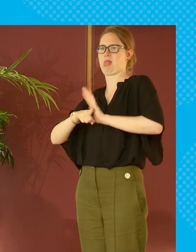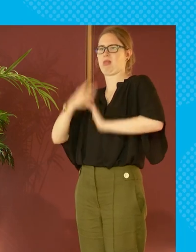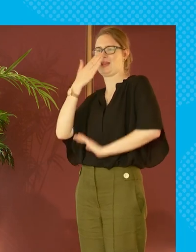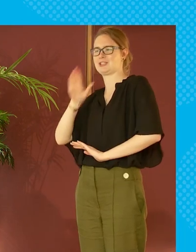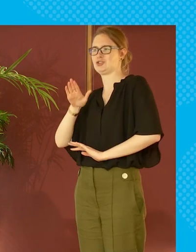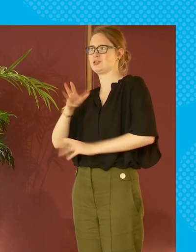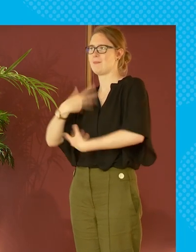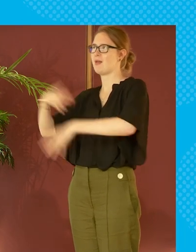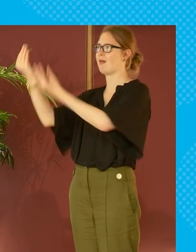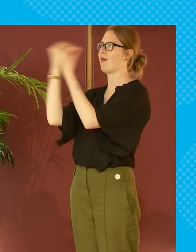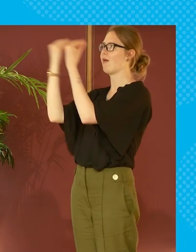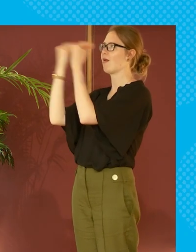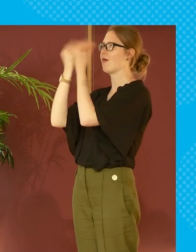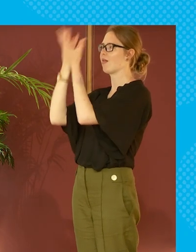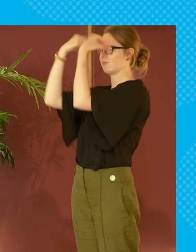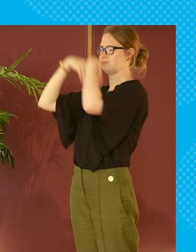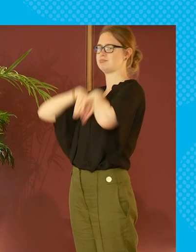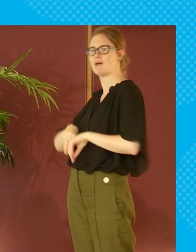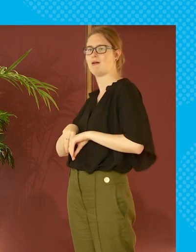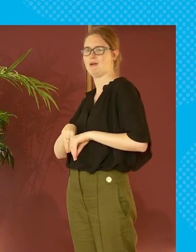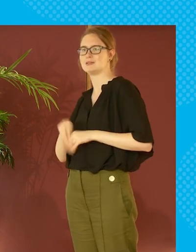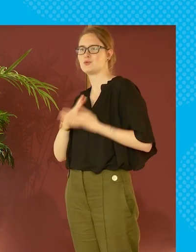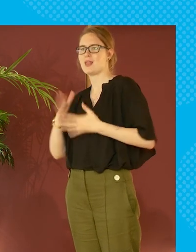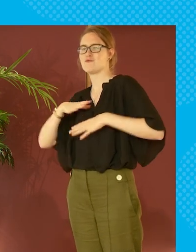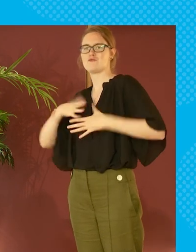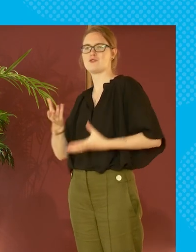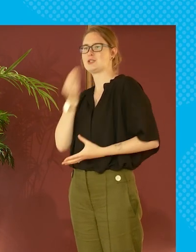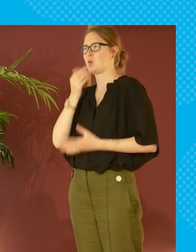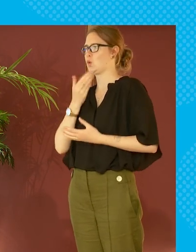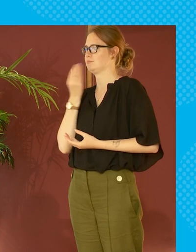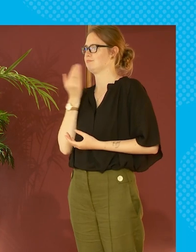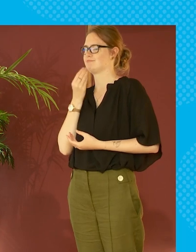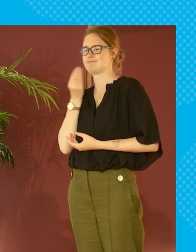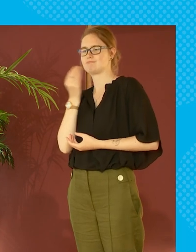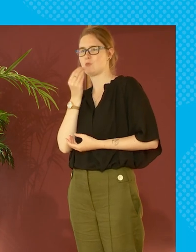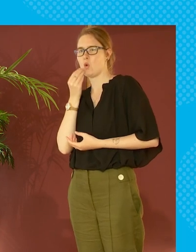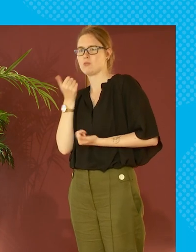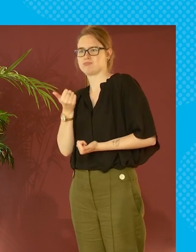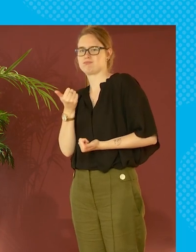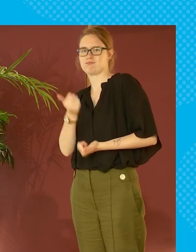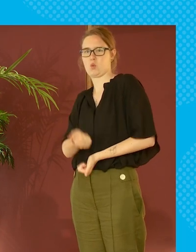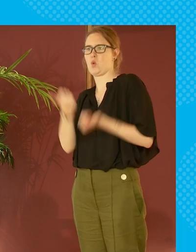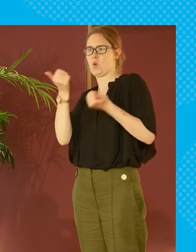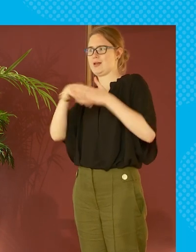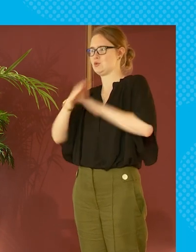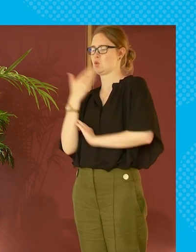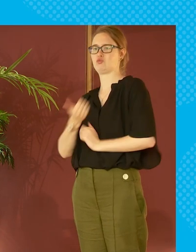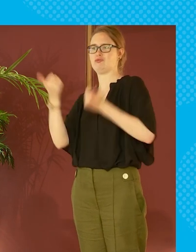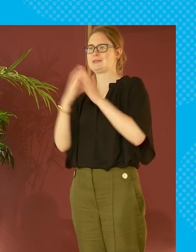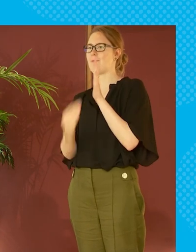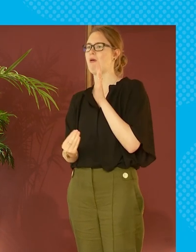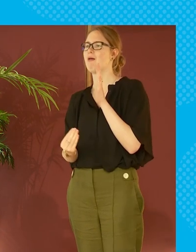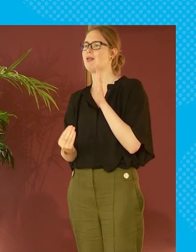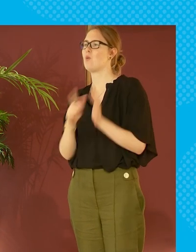attitudes they are taught them by adults and the free school meals thing is a really good example like the drive for universal provision within